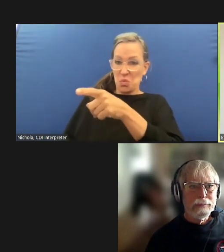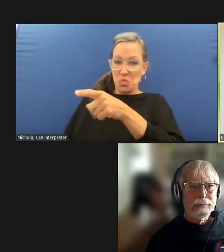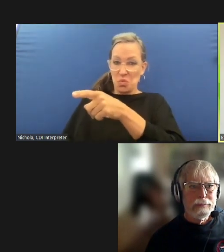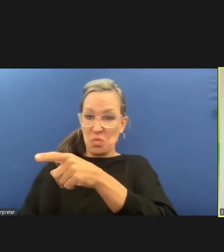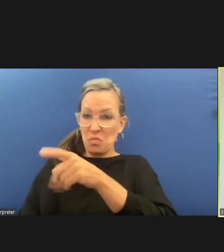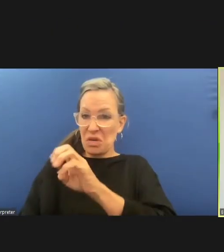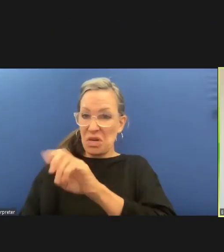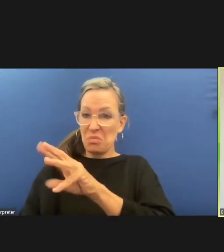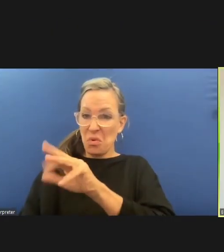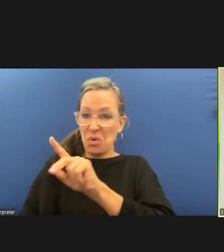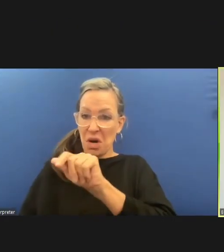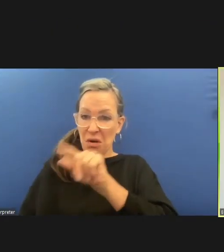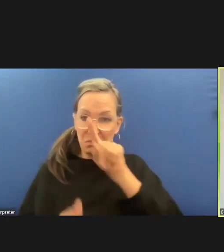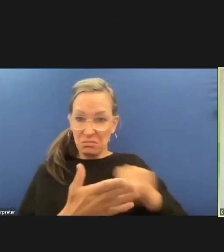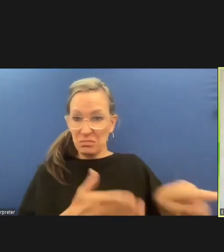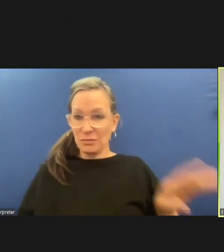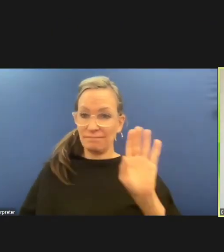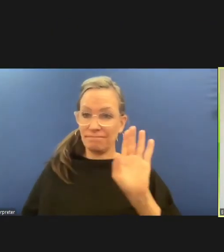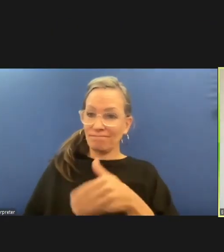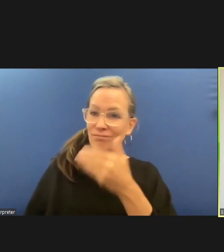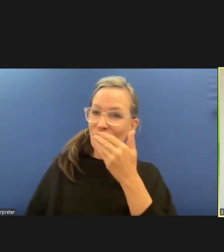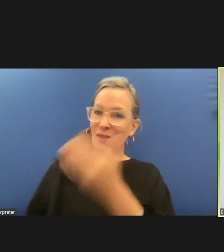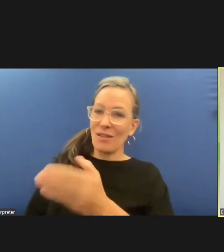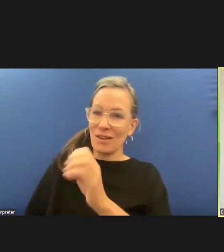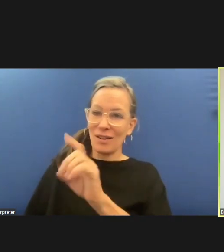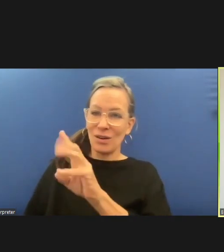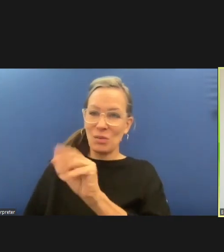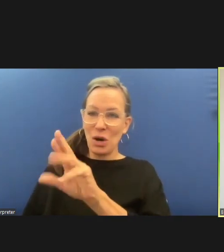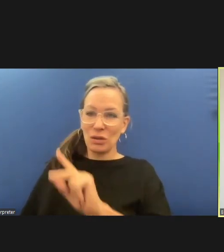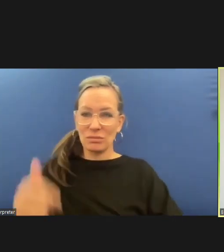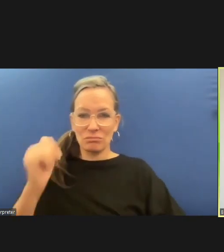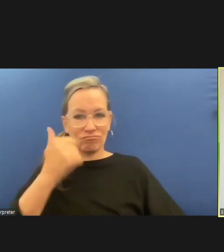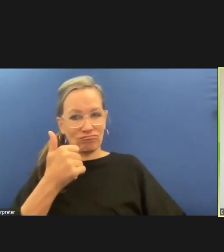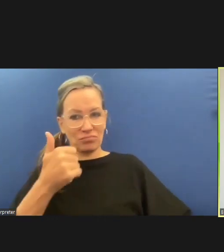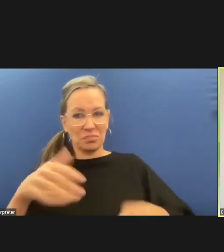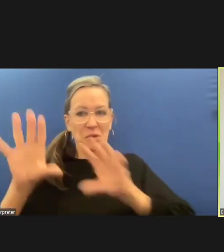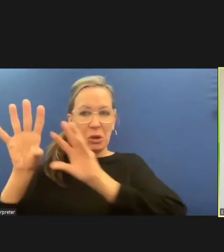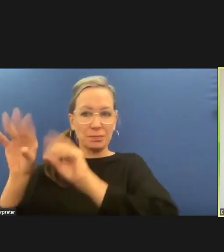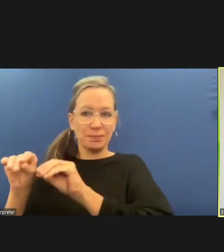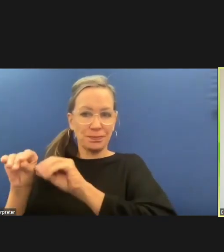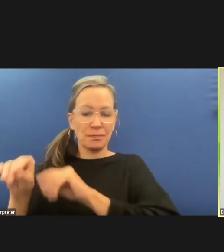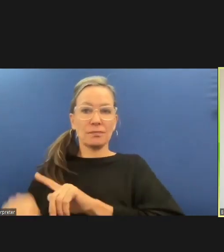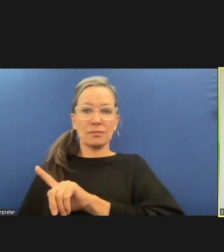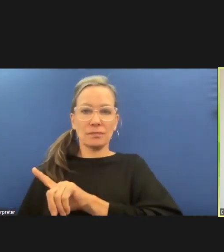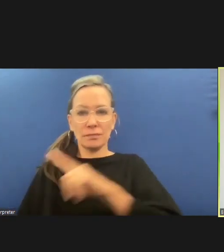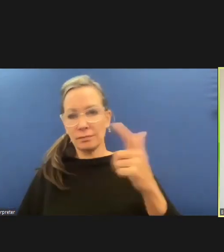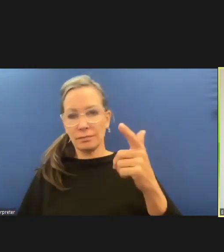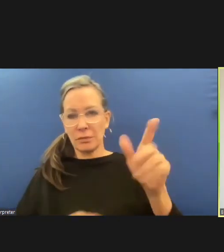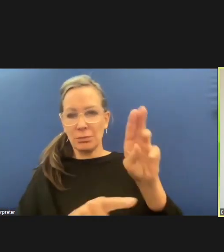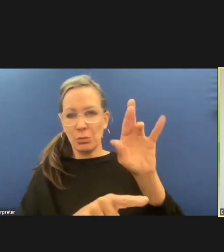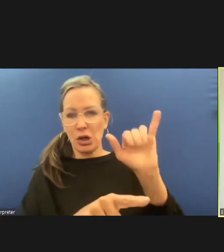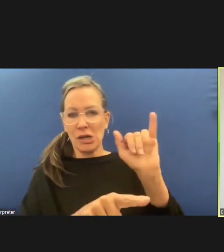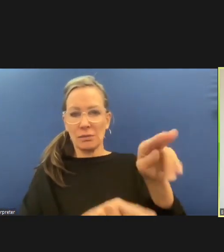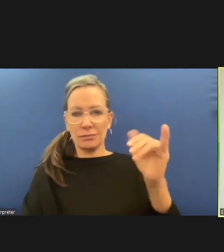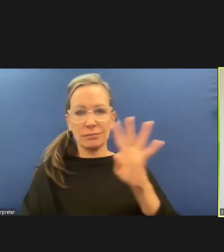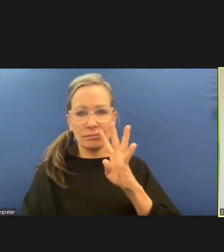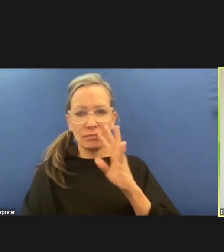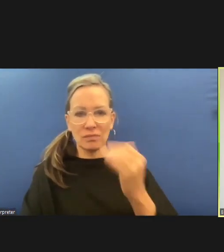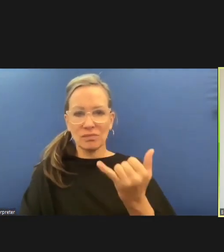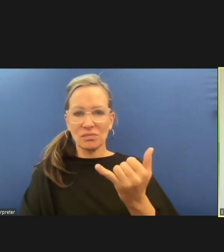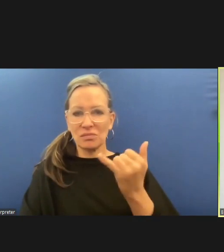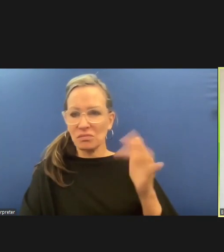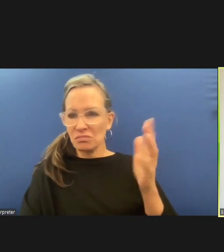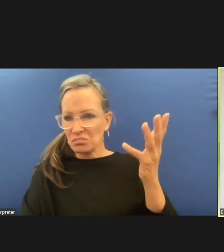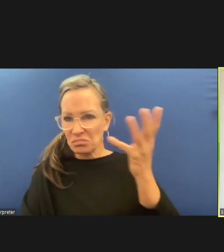all right so so far i'm still not seeing anything new in the chat or any